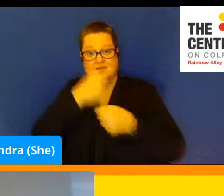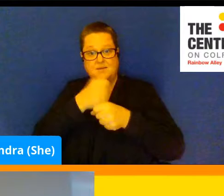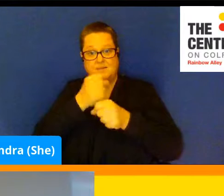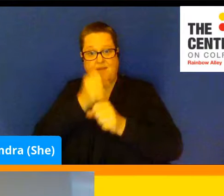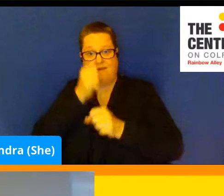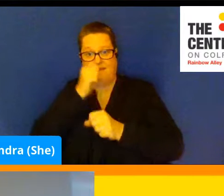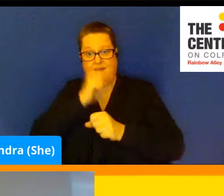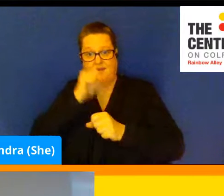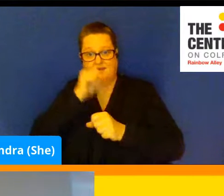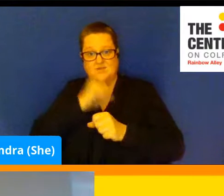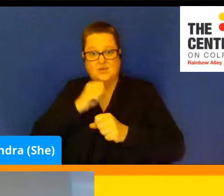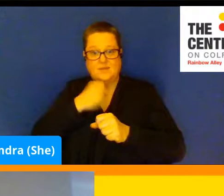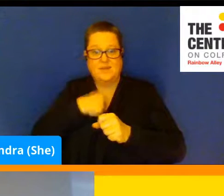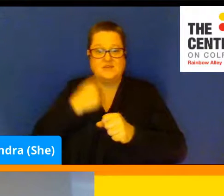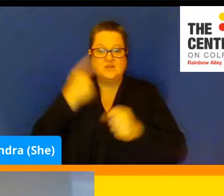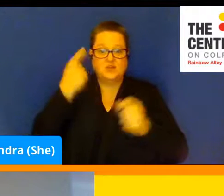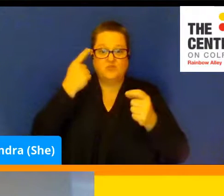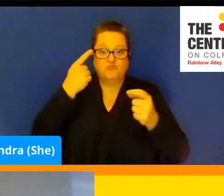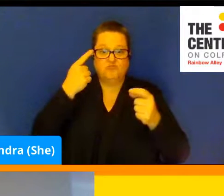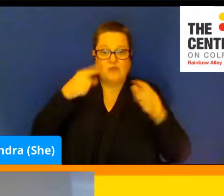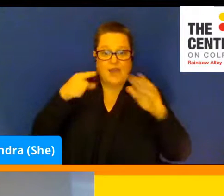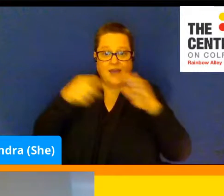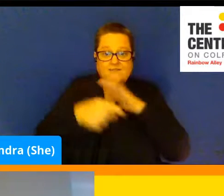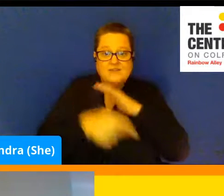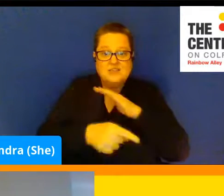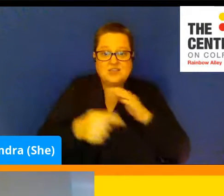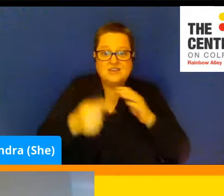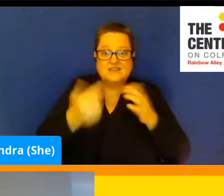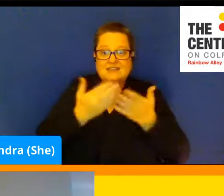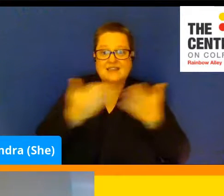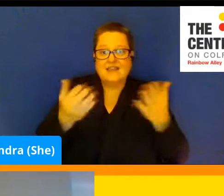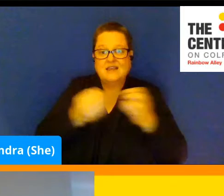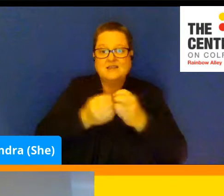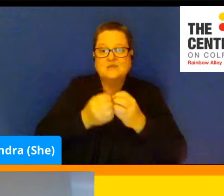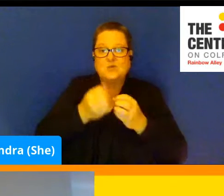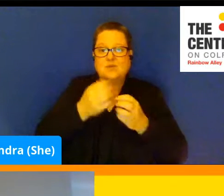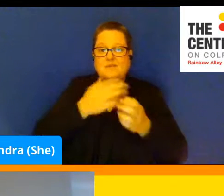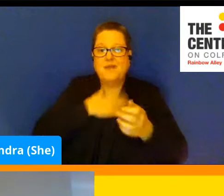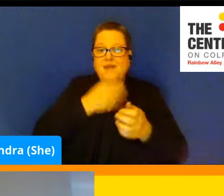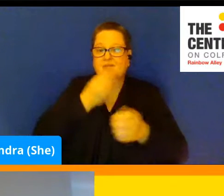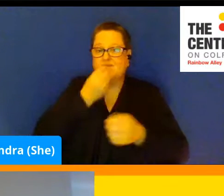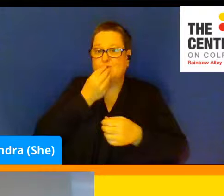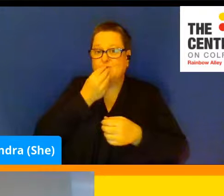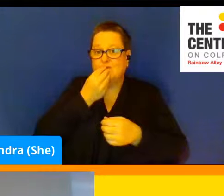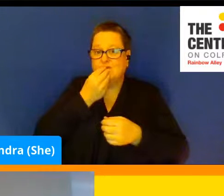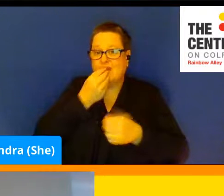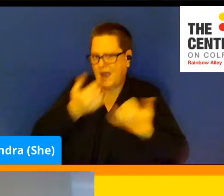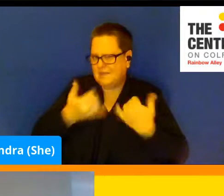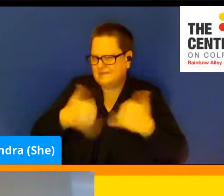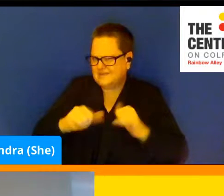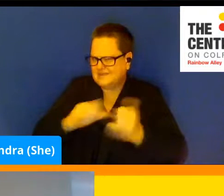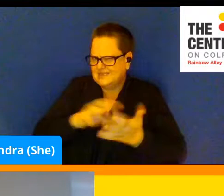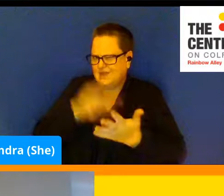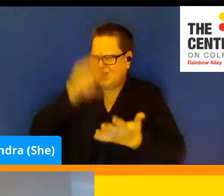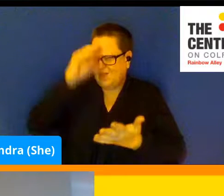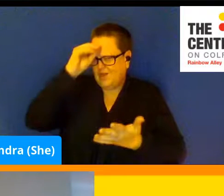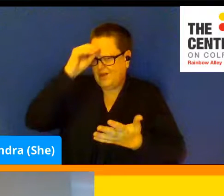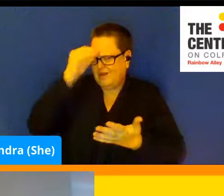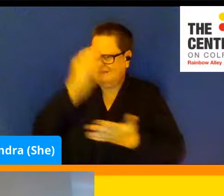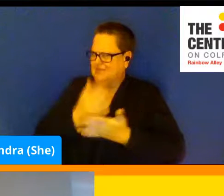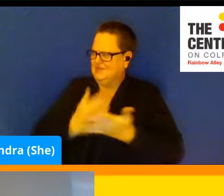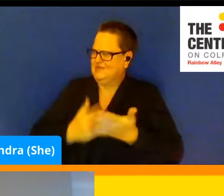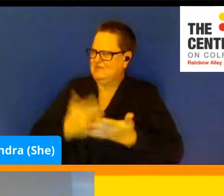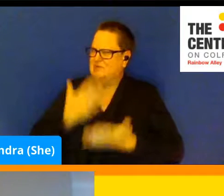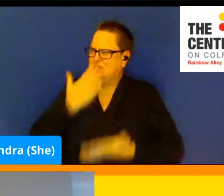adventurous things like that with my food. I'm still learning how. Some of them still turn out pretty bad.